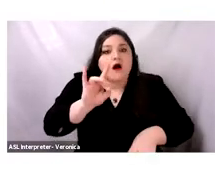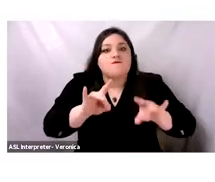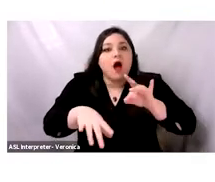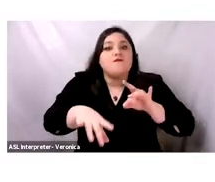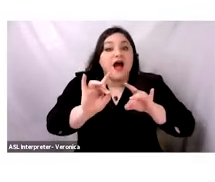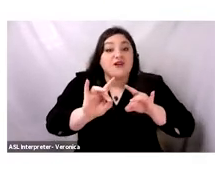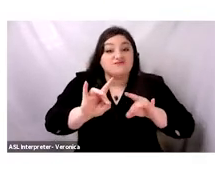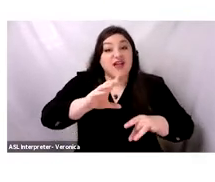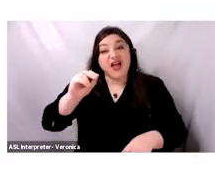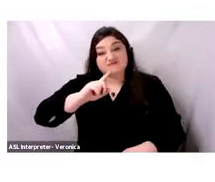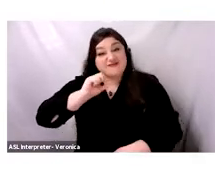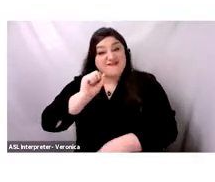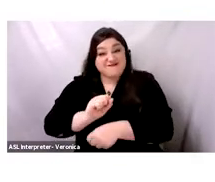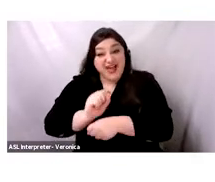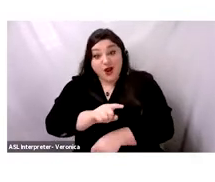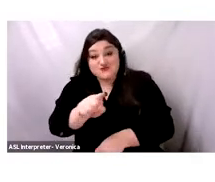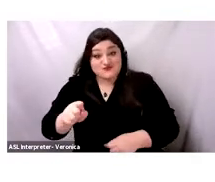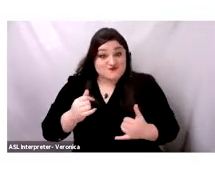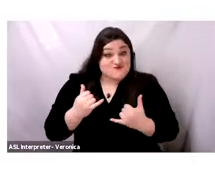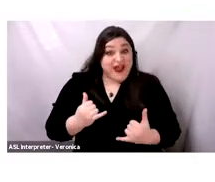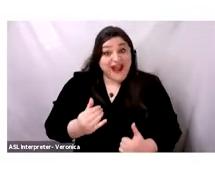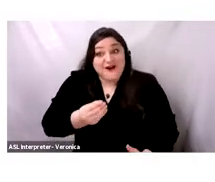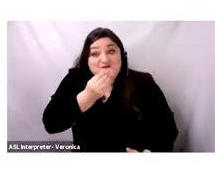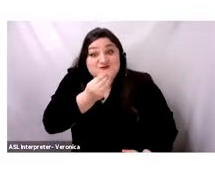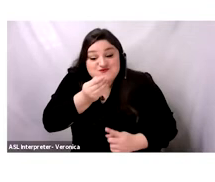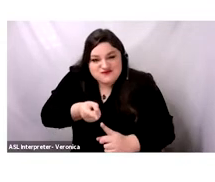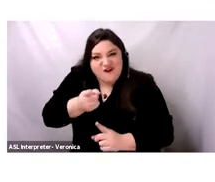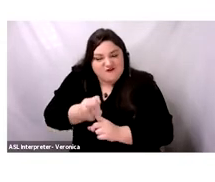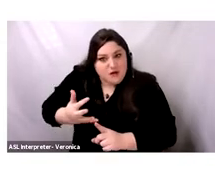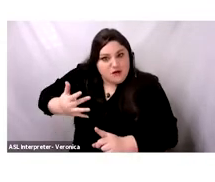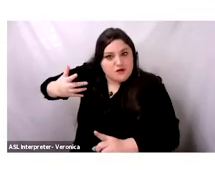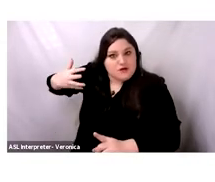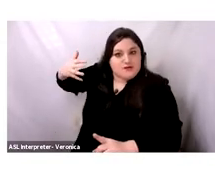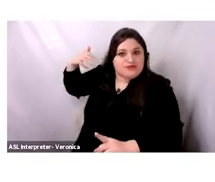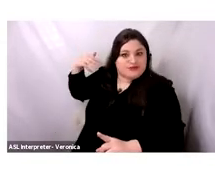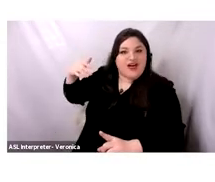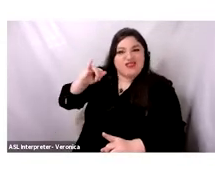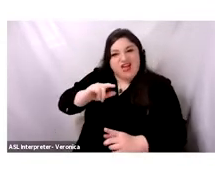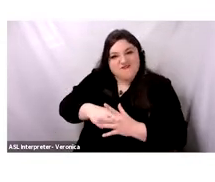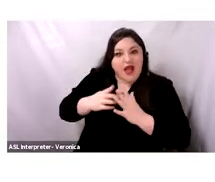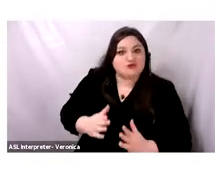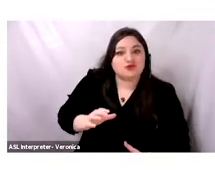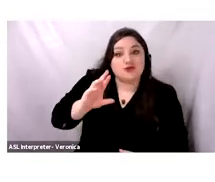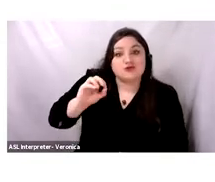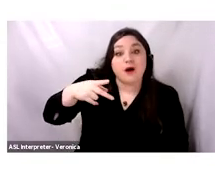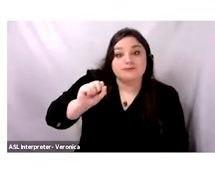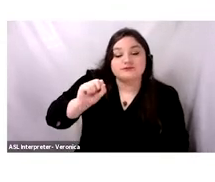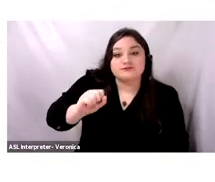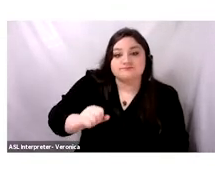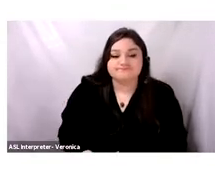eating some of these founder crops. Why am I talking about the founder crops?